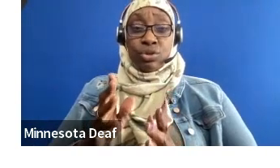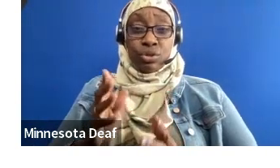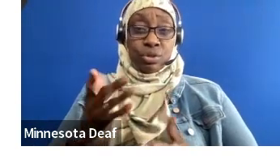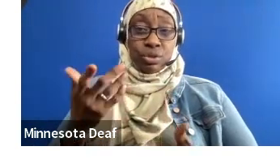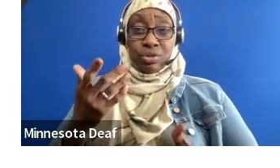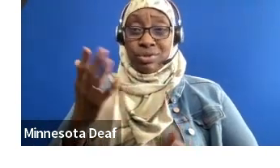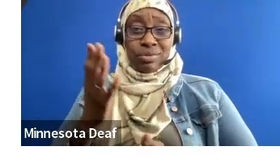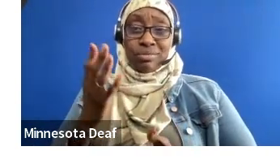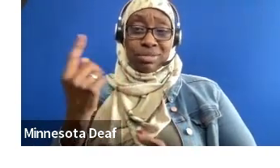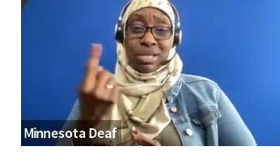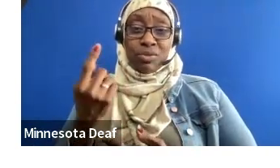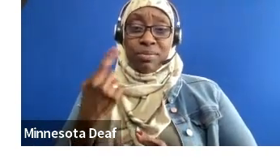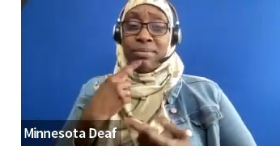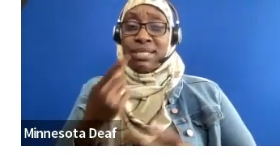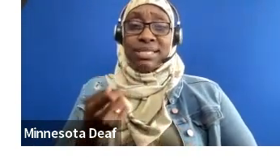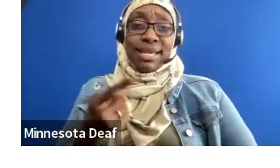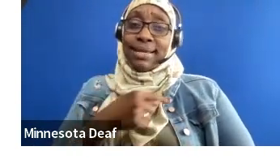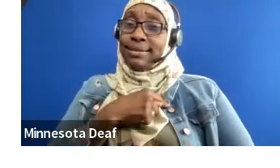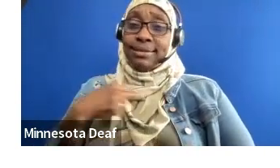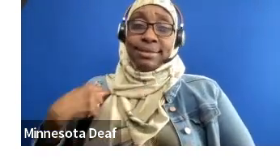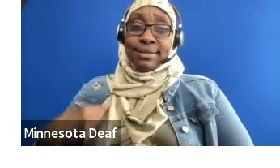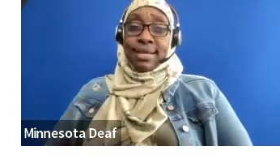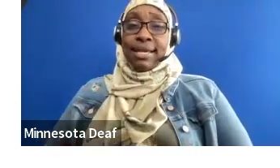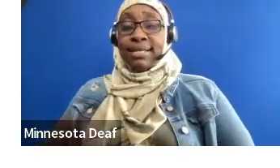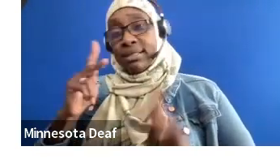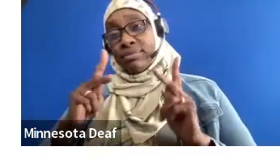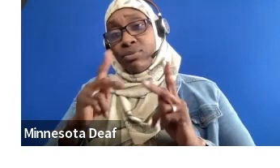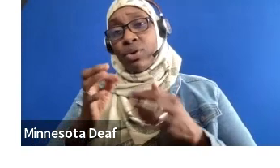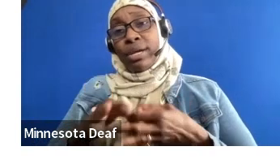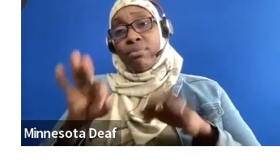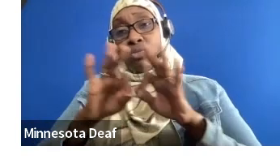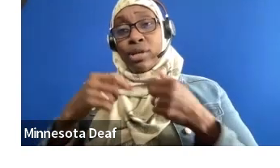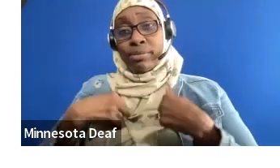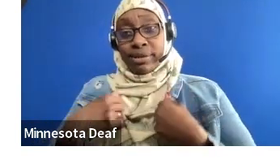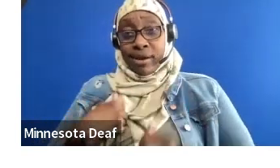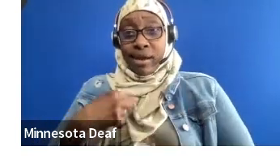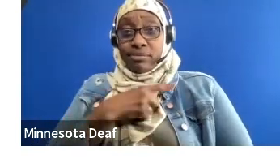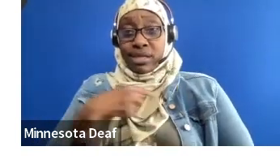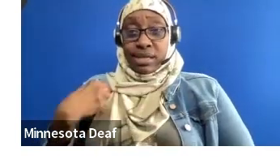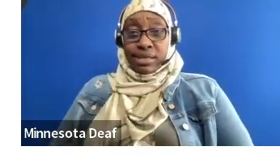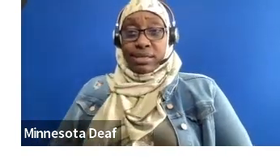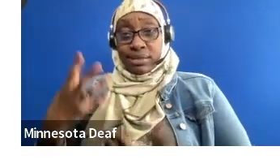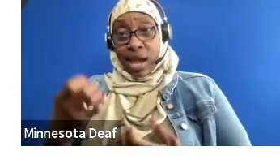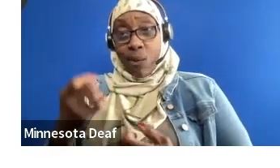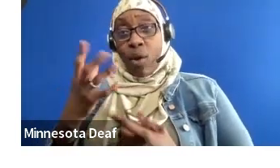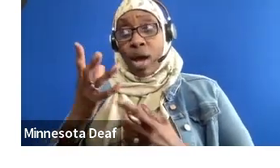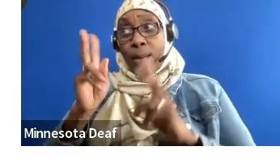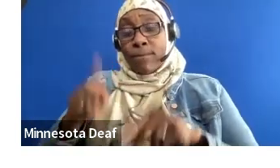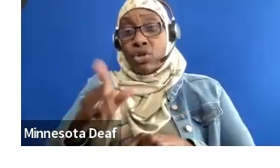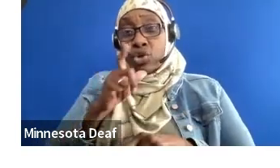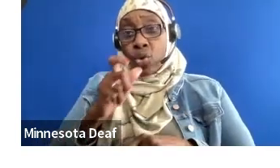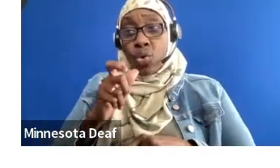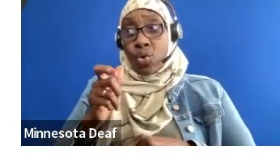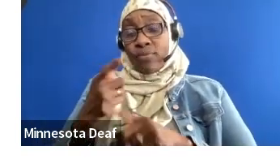you know, be paired with a mentee who also relates to my culture, right? And we are pairing them together this week. They have already